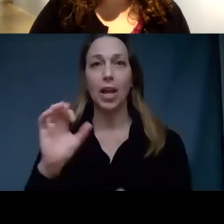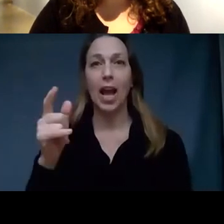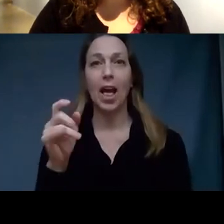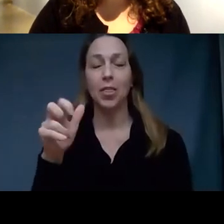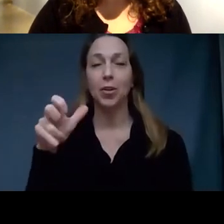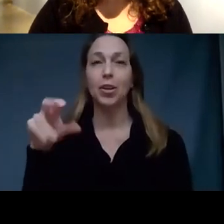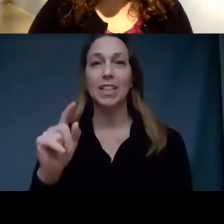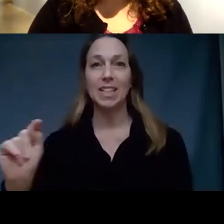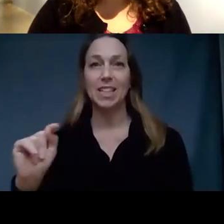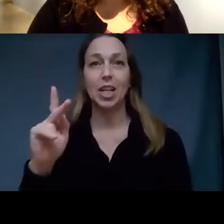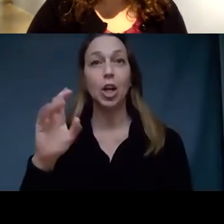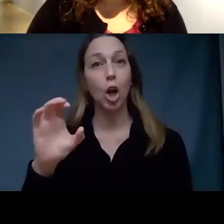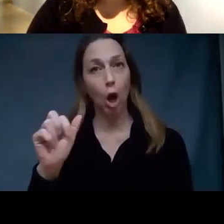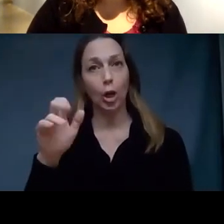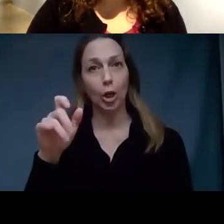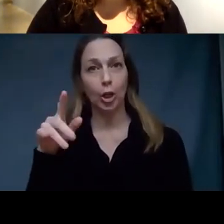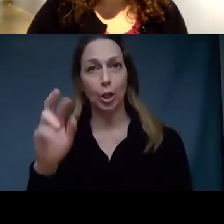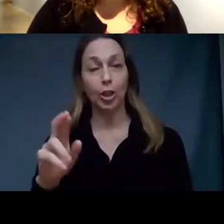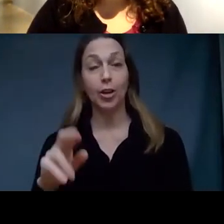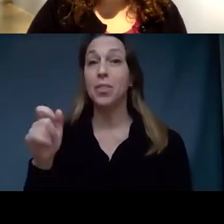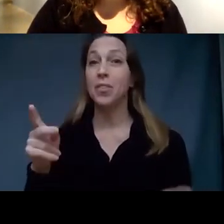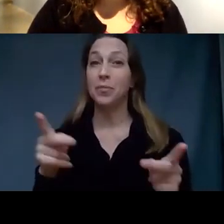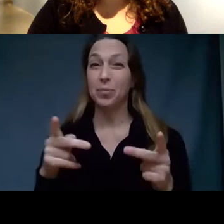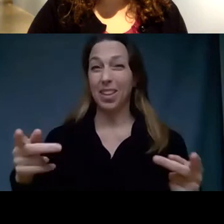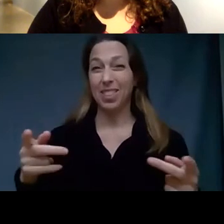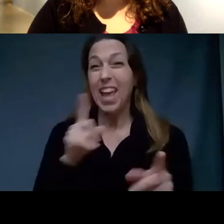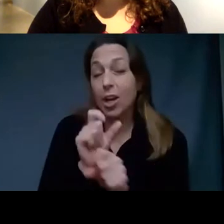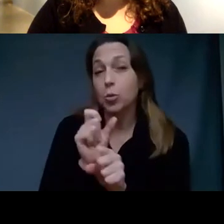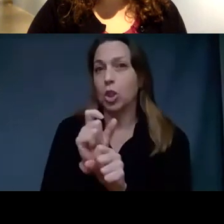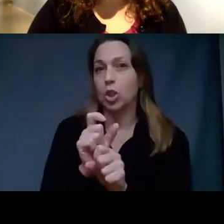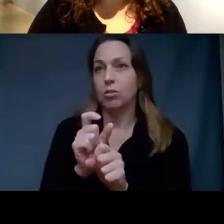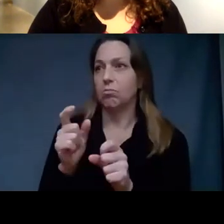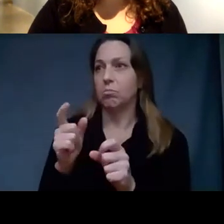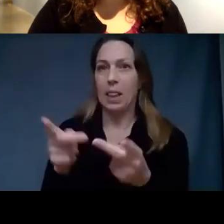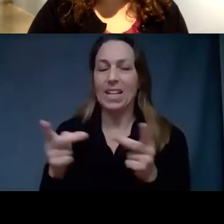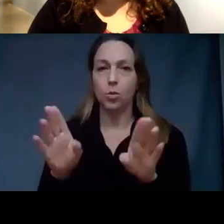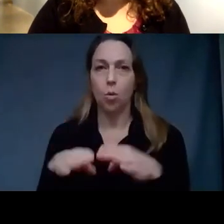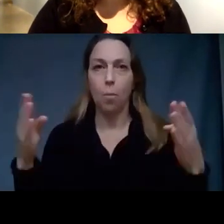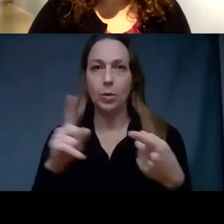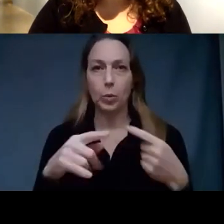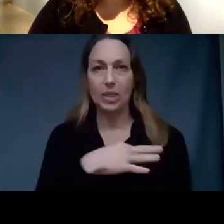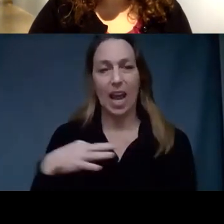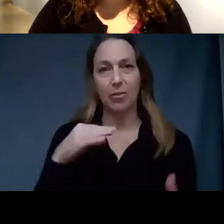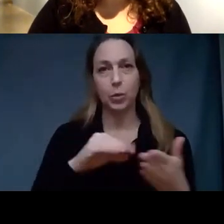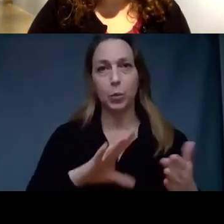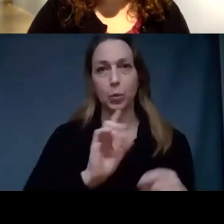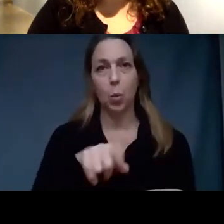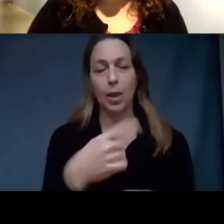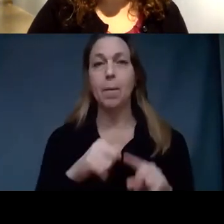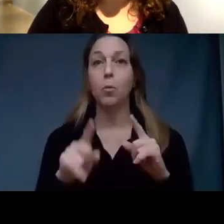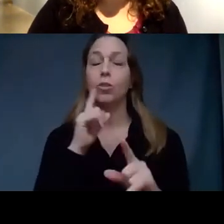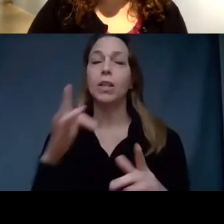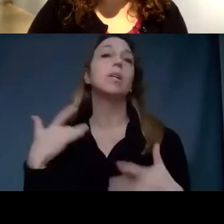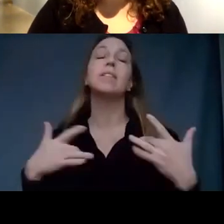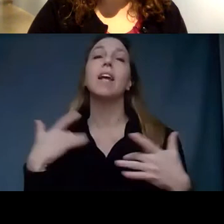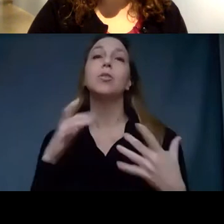Associates. While the physical space is only open to FNM faculty, staff, and students, we are excited to connect with a larger